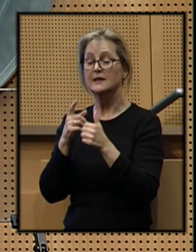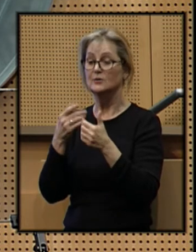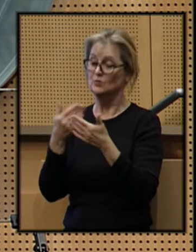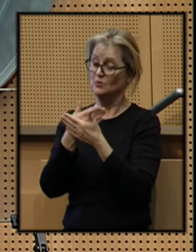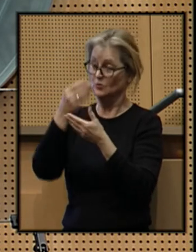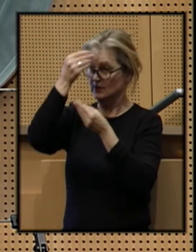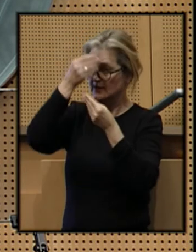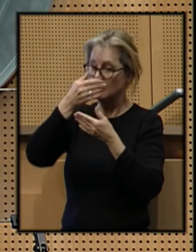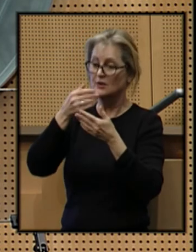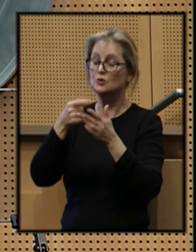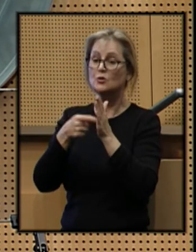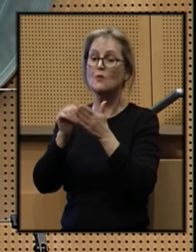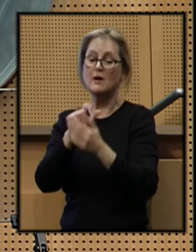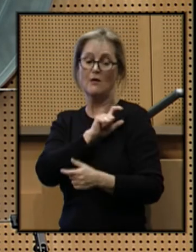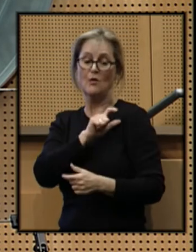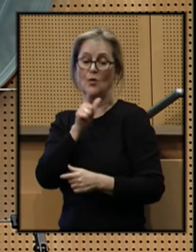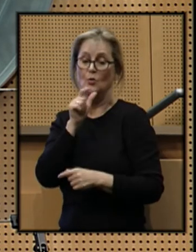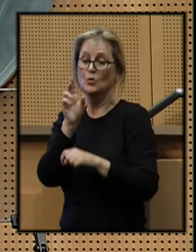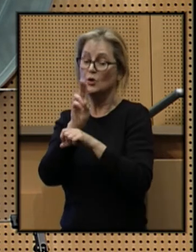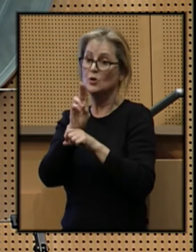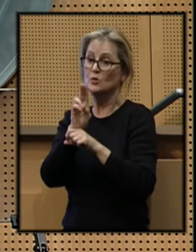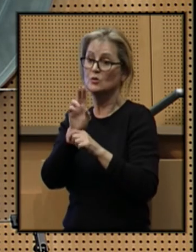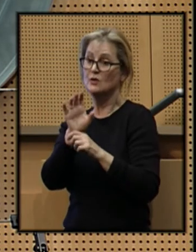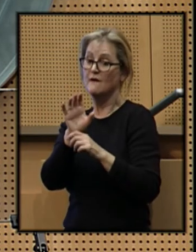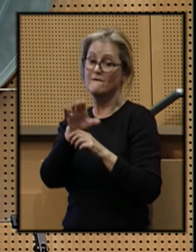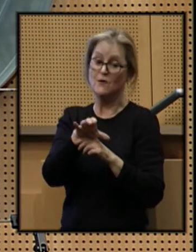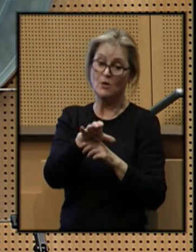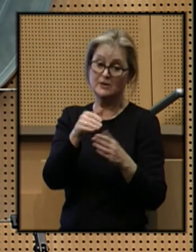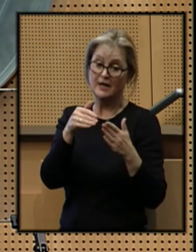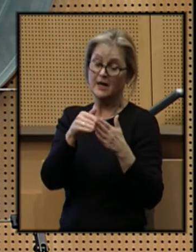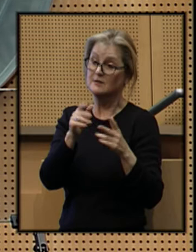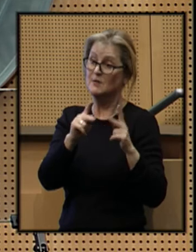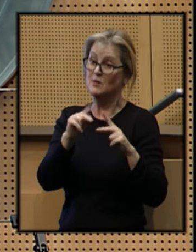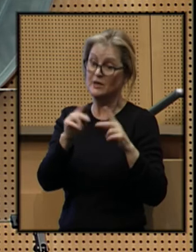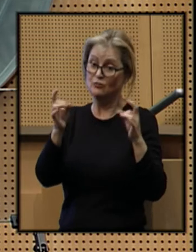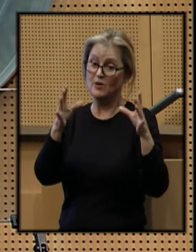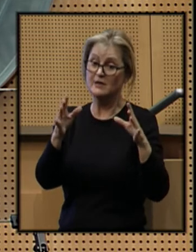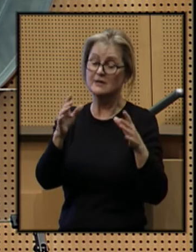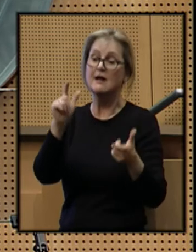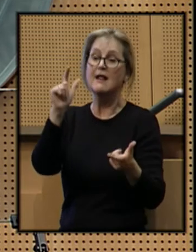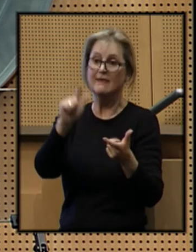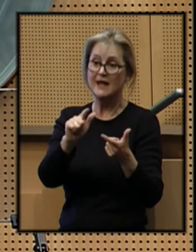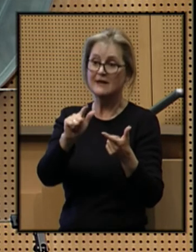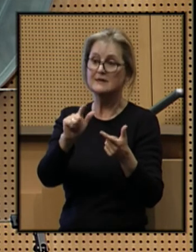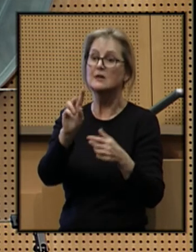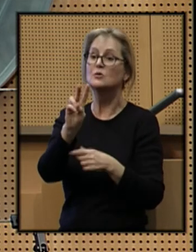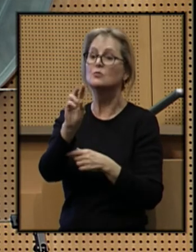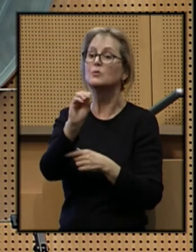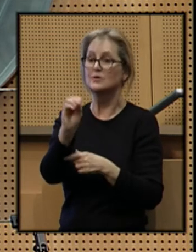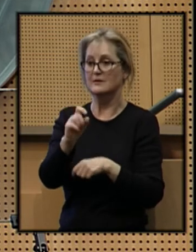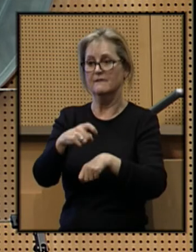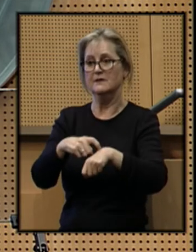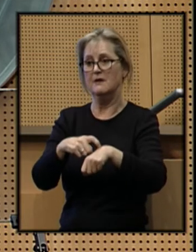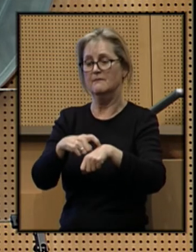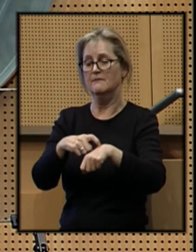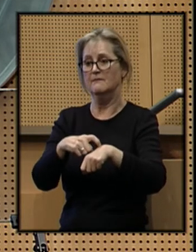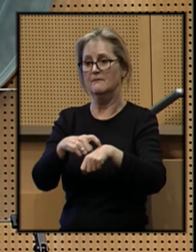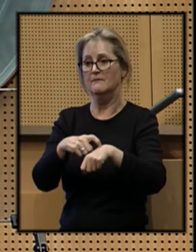that officers are using force against individuals in crisis less than 2% of the time.